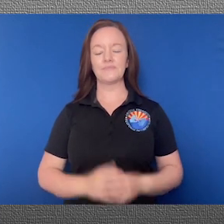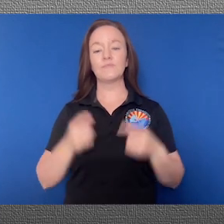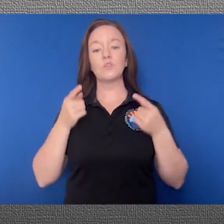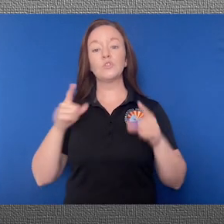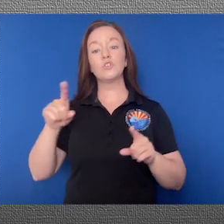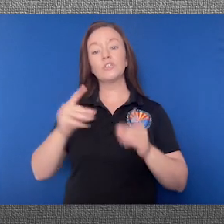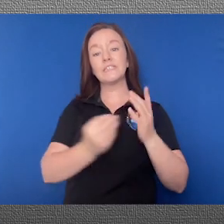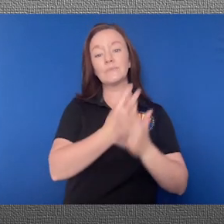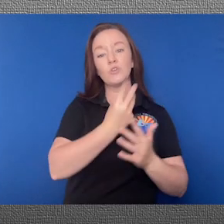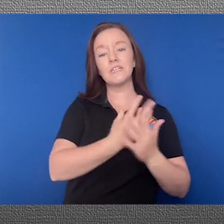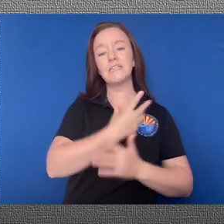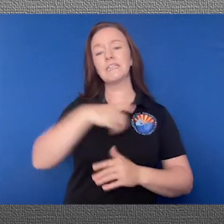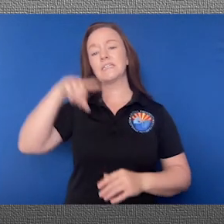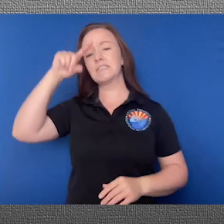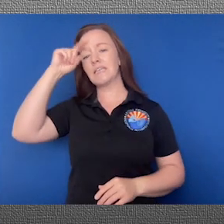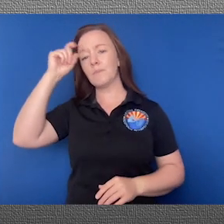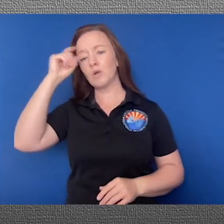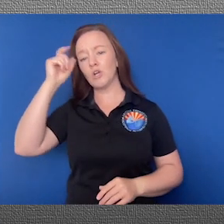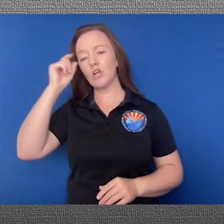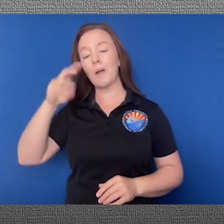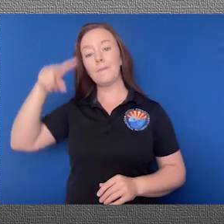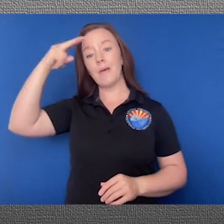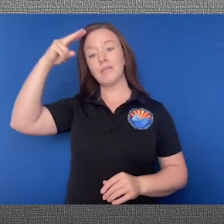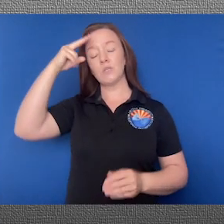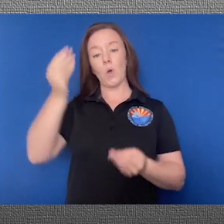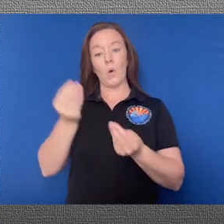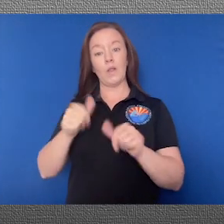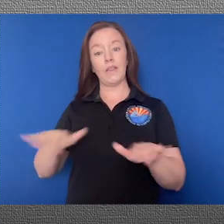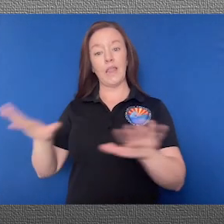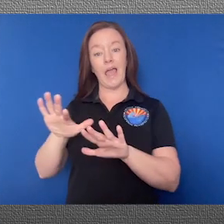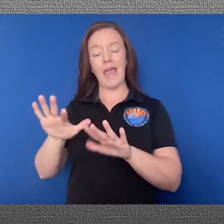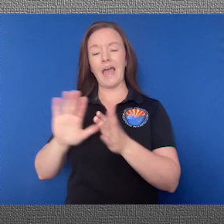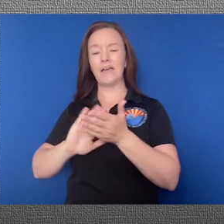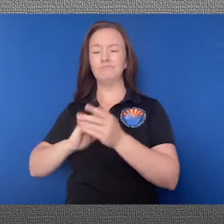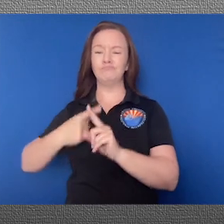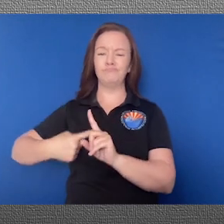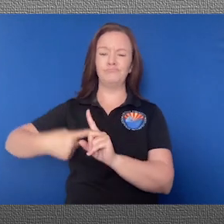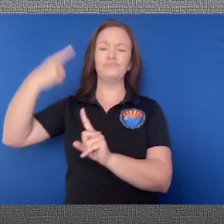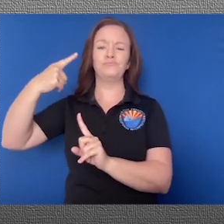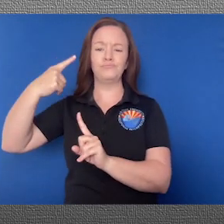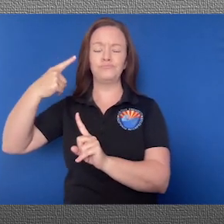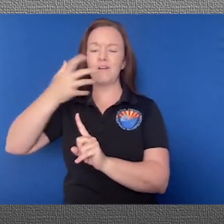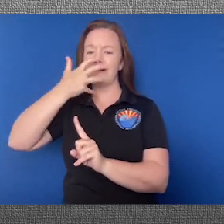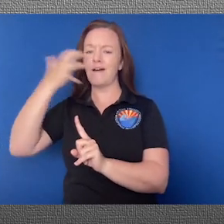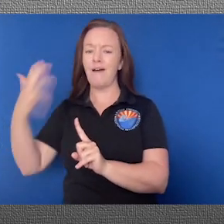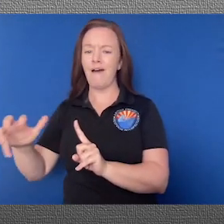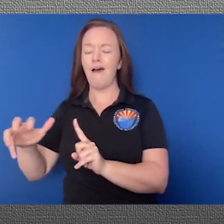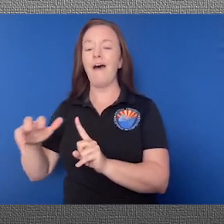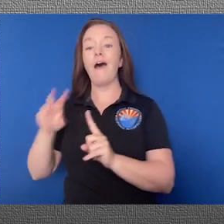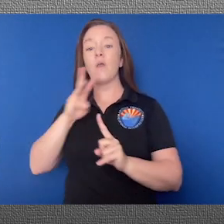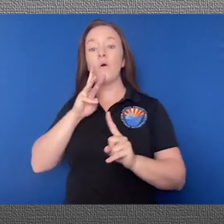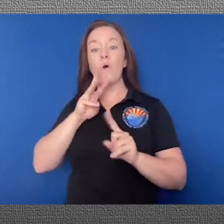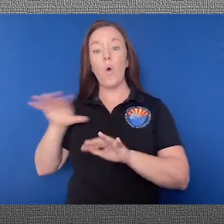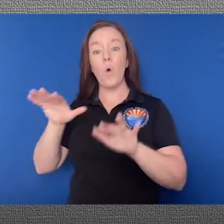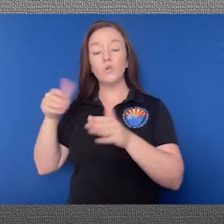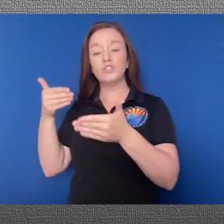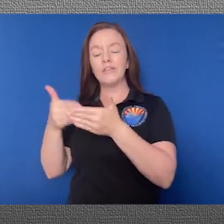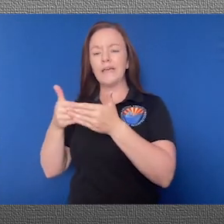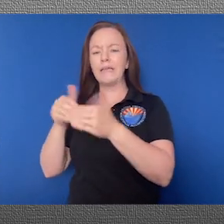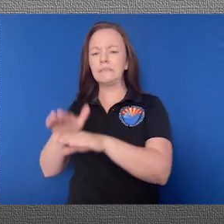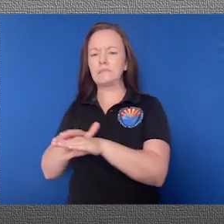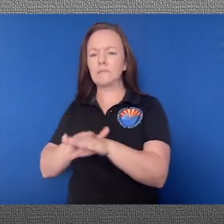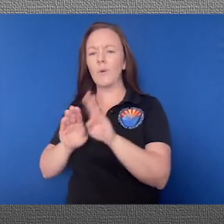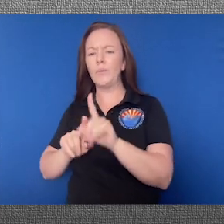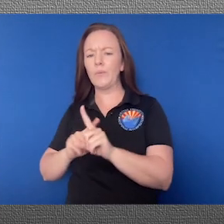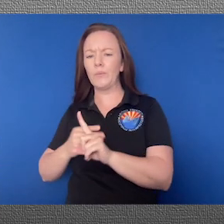During the late spring and early summer, the landmass in Mexico begins to heat up faster than the adjacent ocean. This causes a reversal of the seasonal